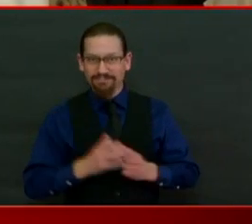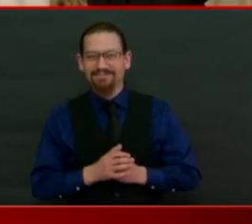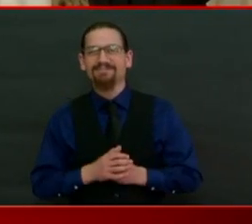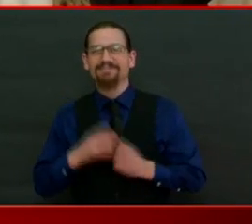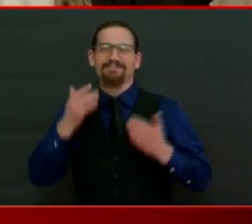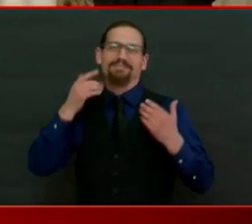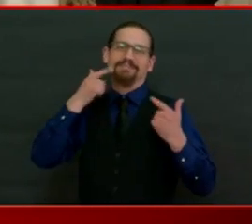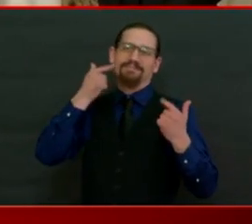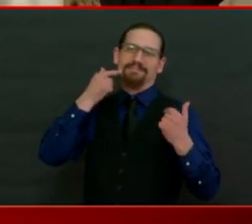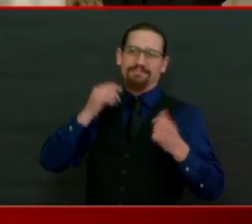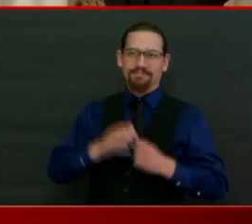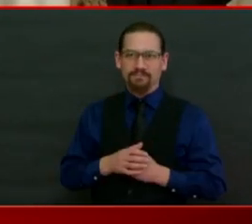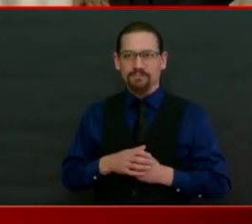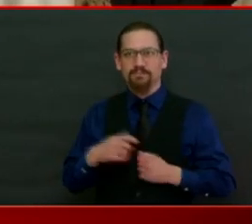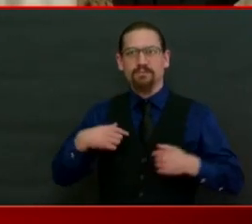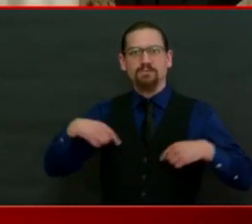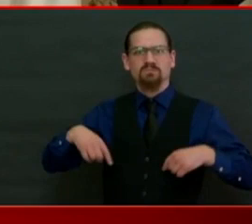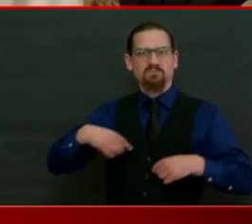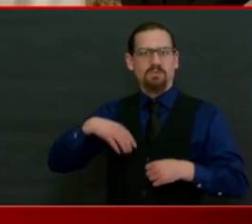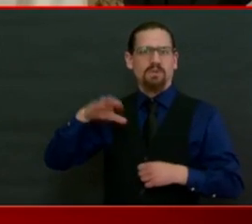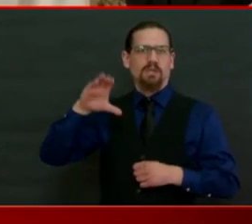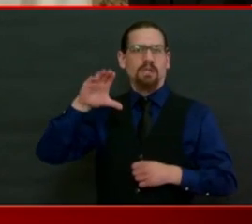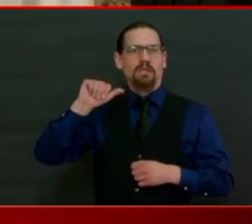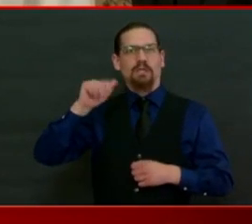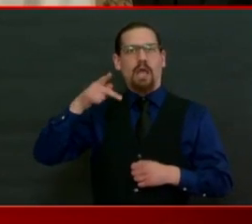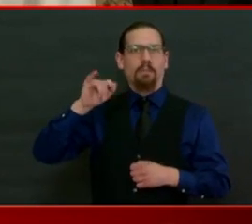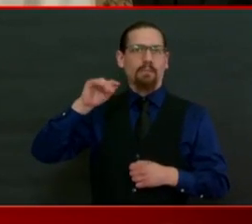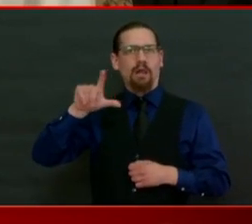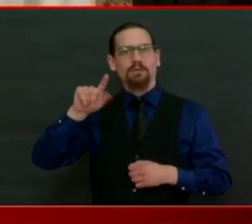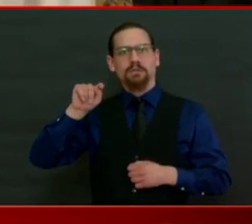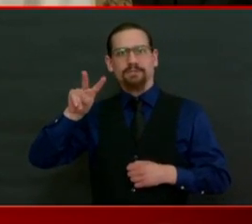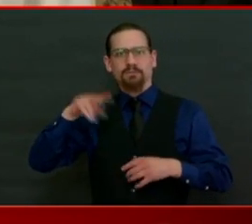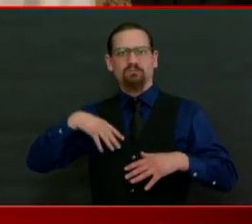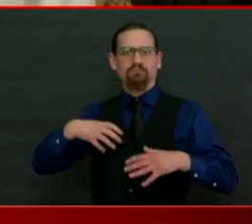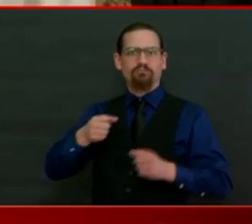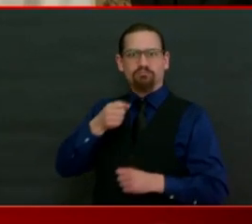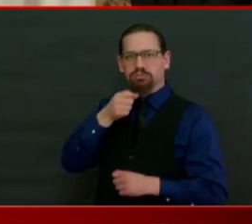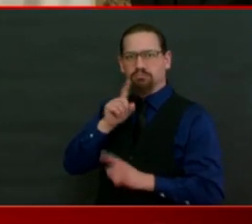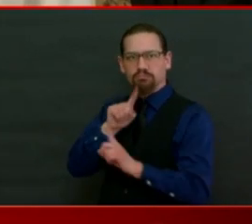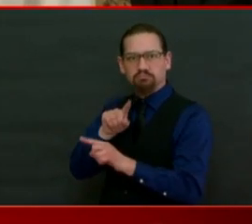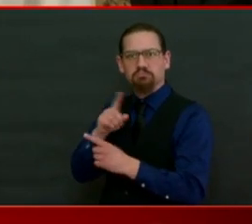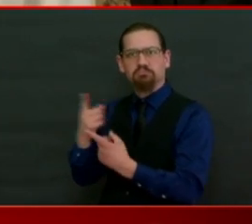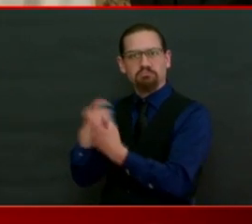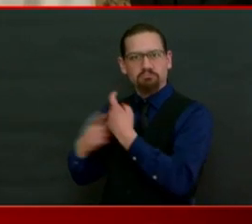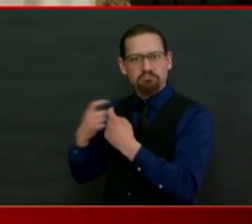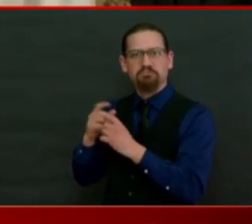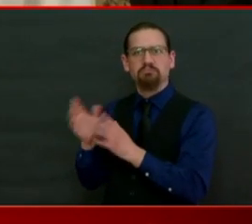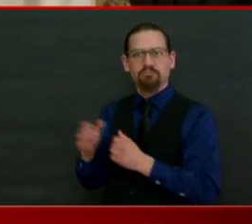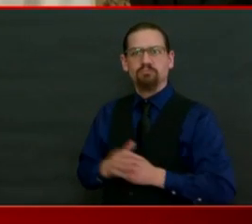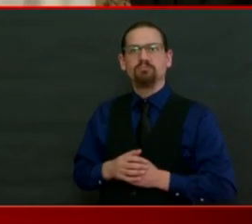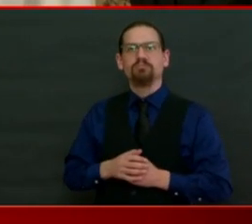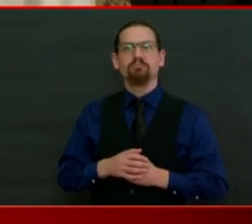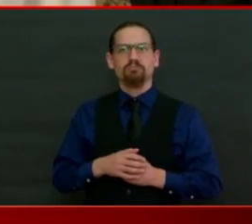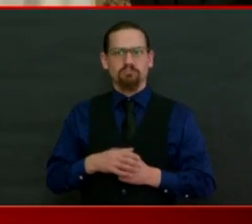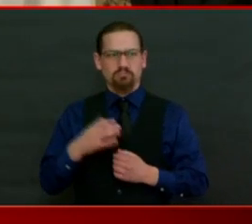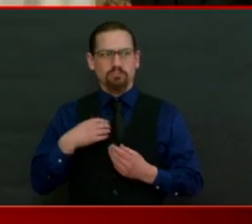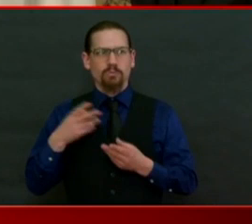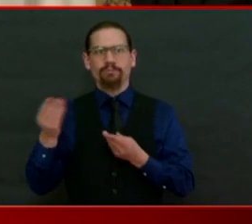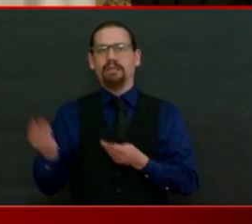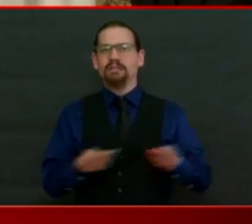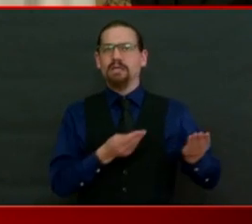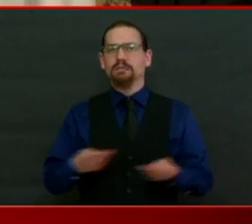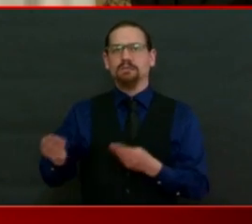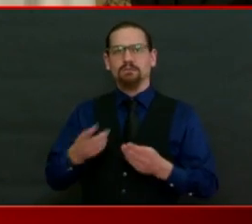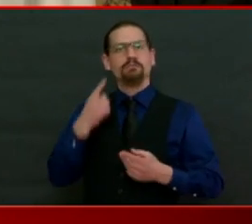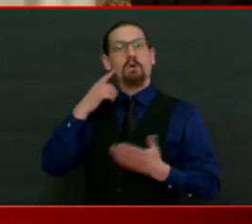submitted by reporters all over southern New England to our governor, Dr. Alexander Scott, and DOA Director Brett Smiley. We're going to begin with